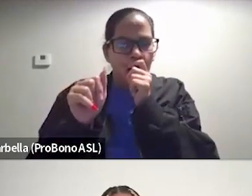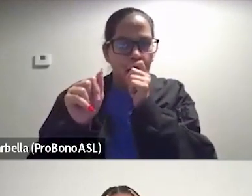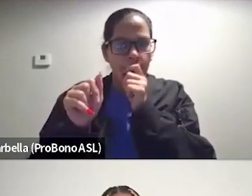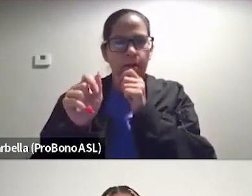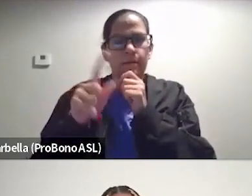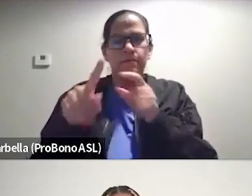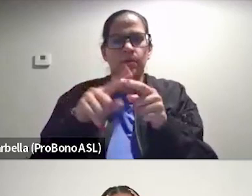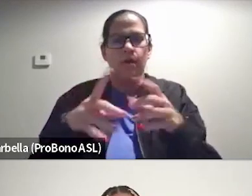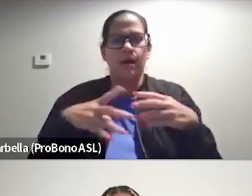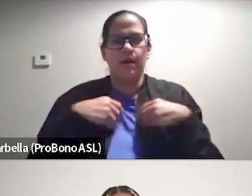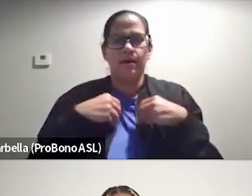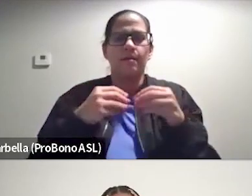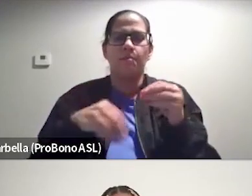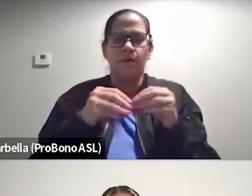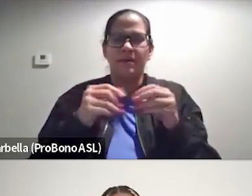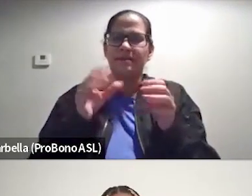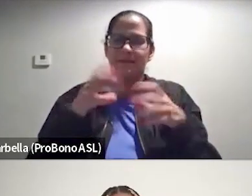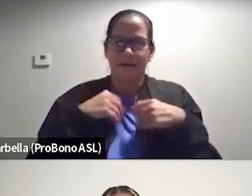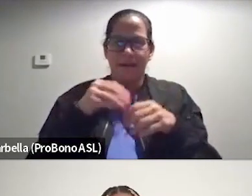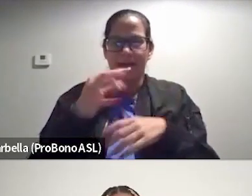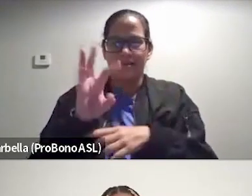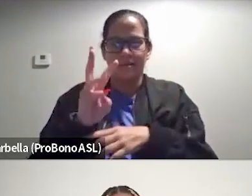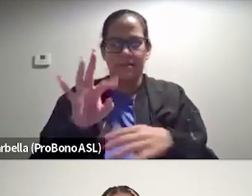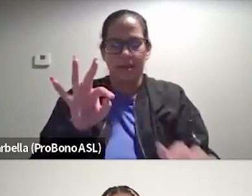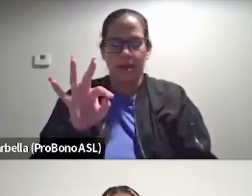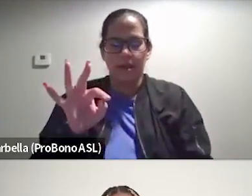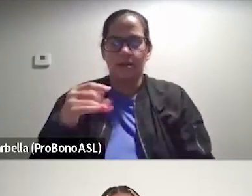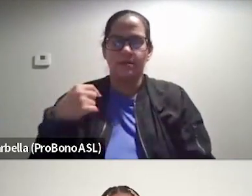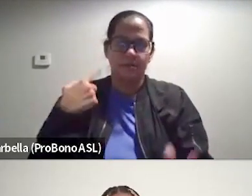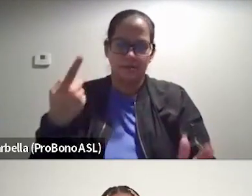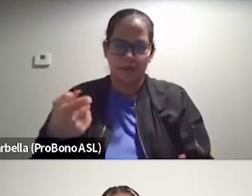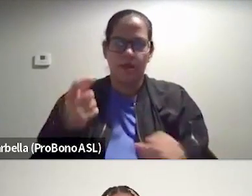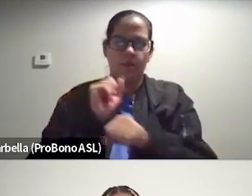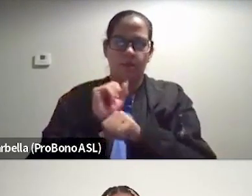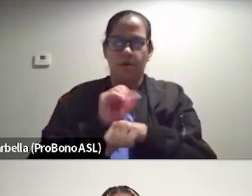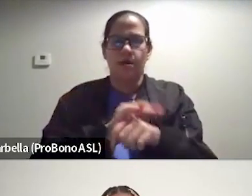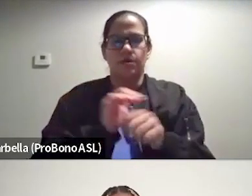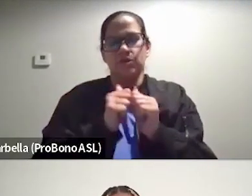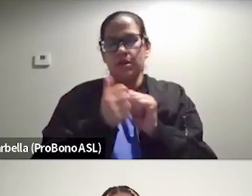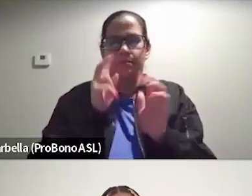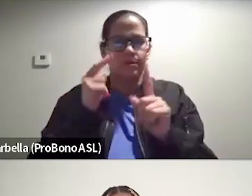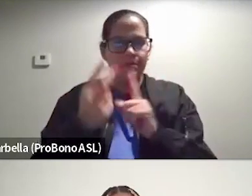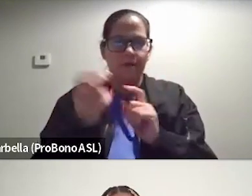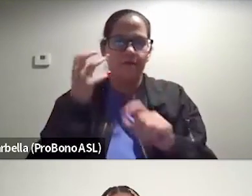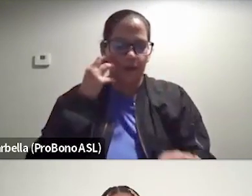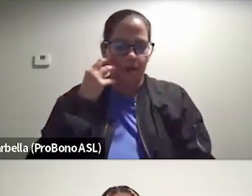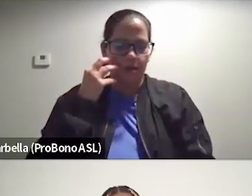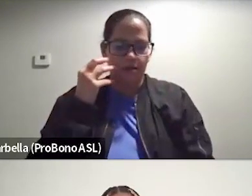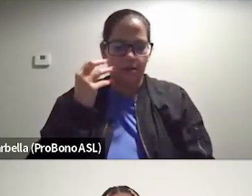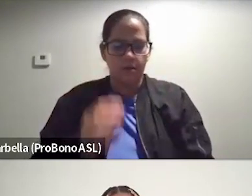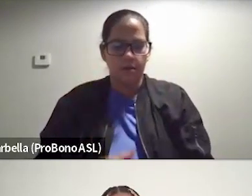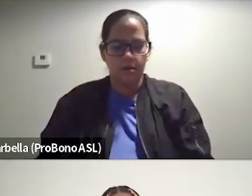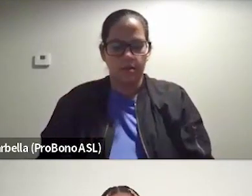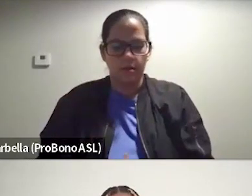Advance Fat Acceptance was founded in 1969 and since then has worked at changing perceptions of fat and ending